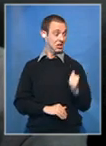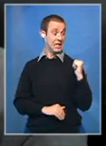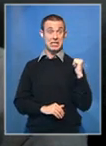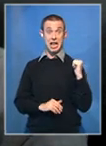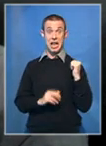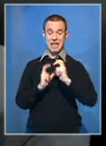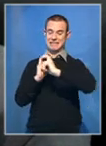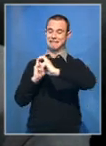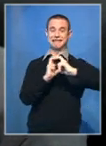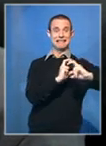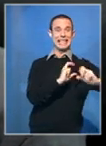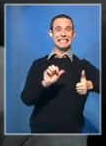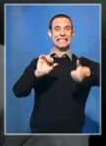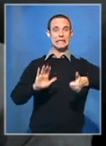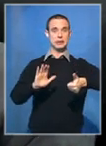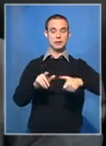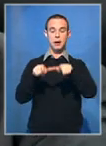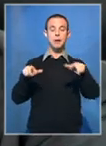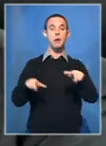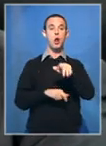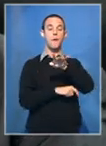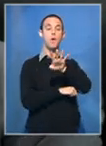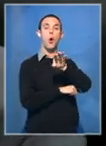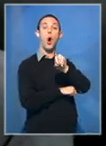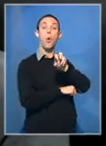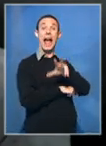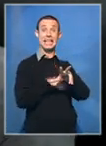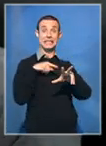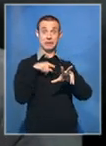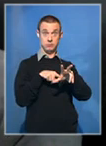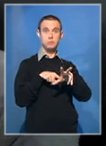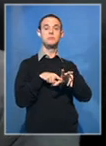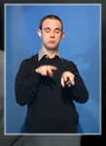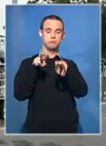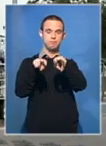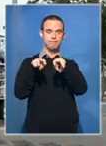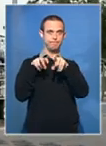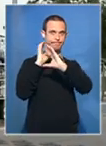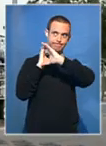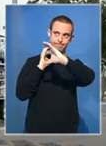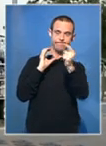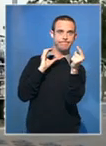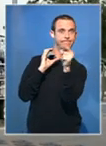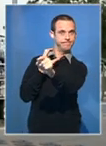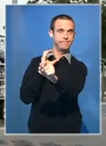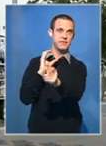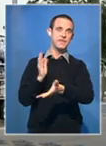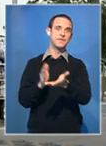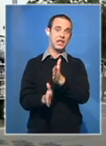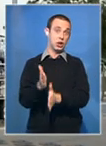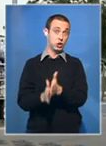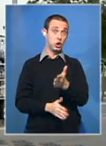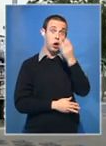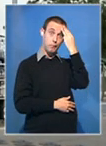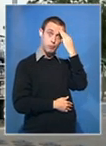408 people bound for Bait Bridge. They should be arriving sometime to date. Pretoria has